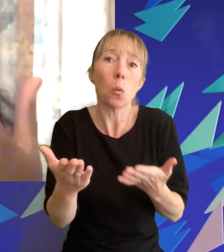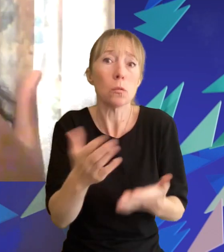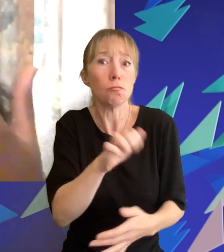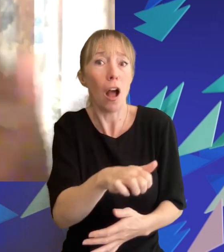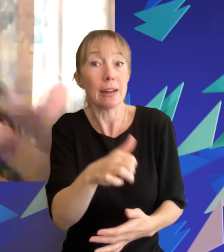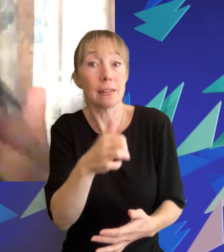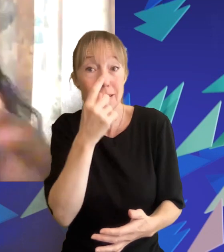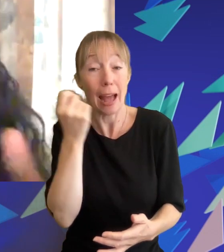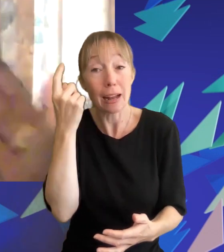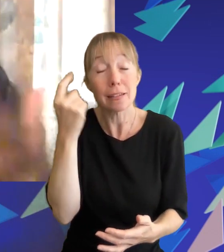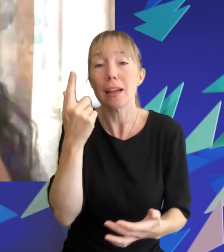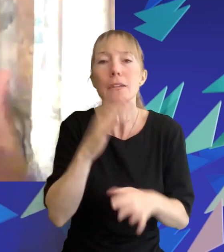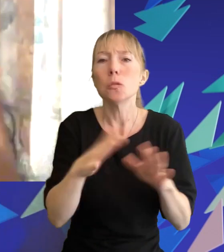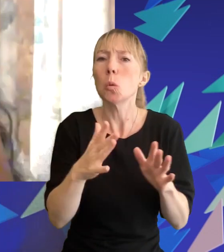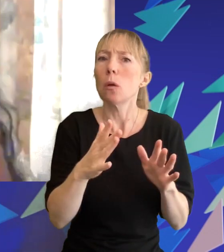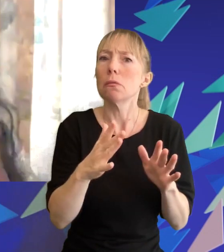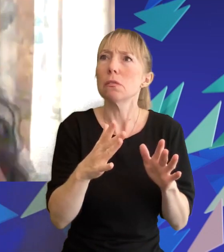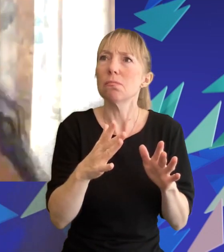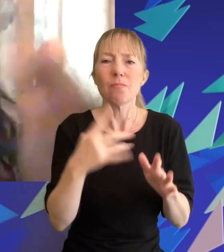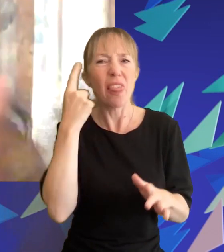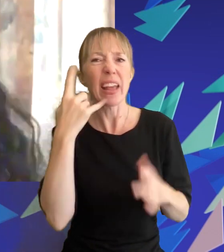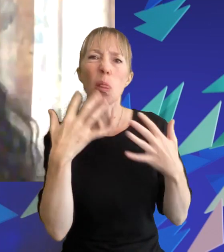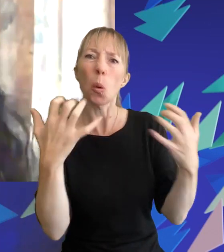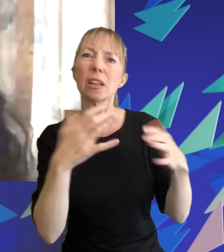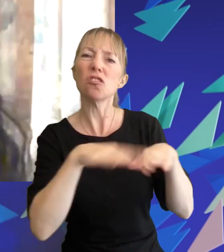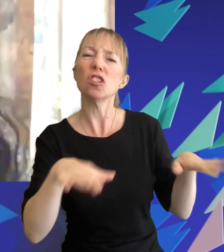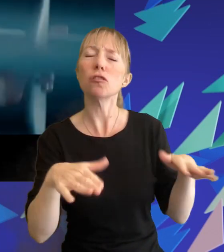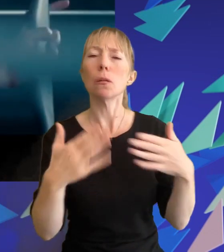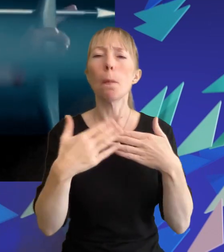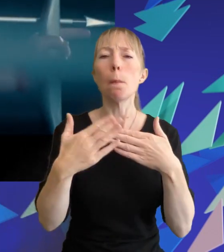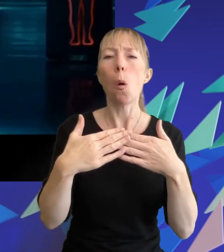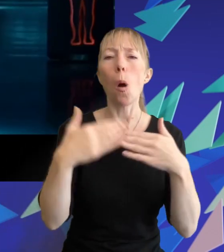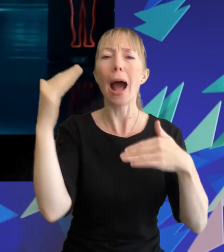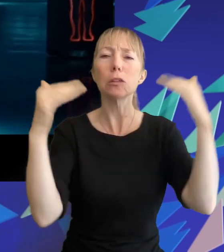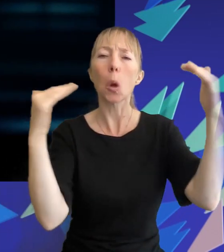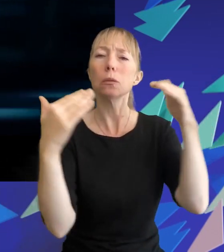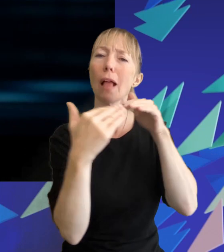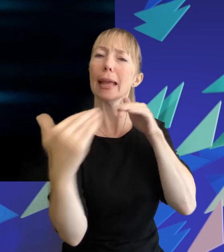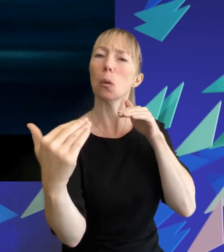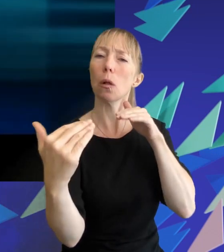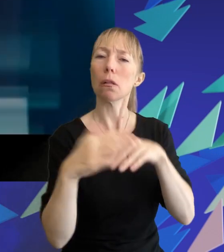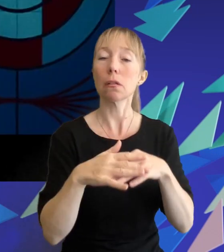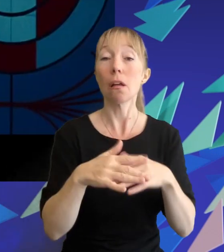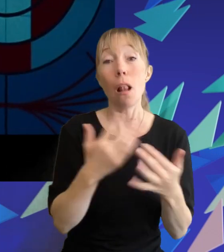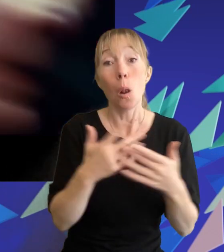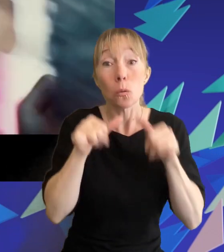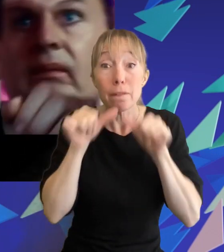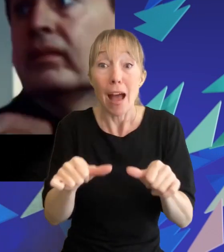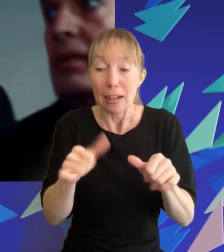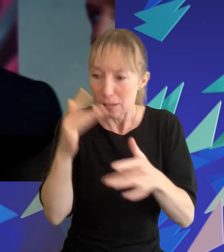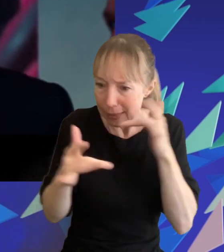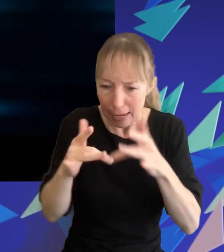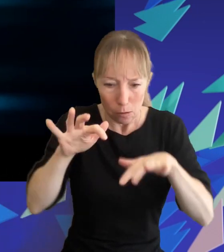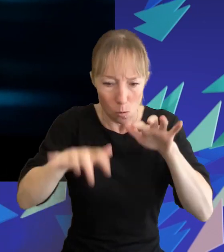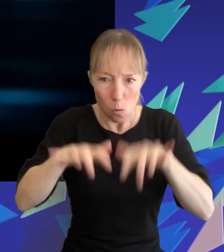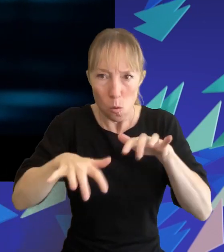them less like children and more like um adults more like equals many fans took to the internet to talk about the film with a